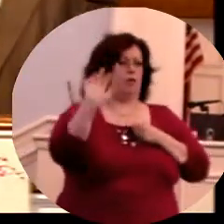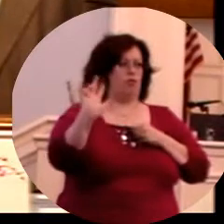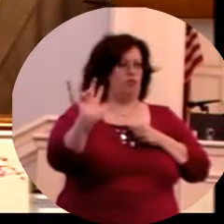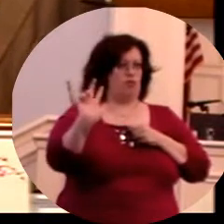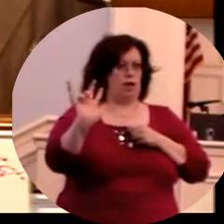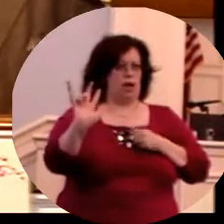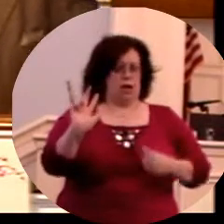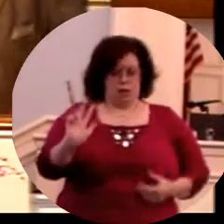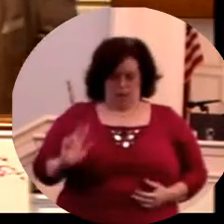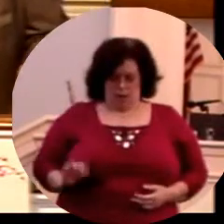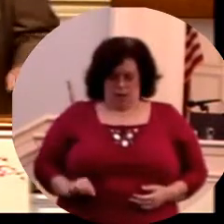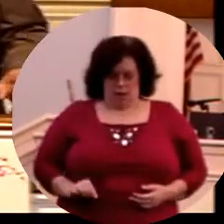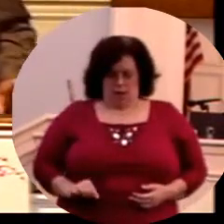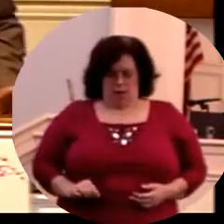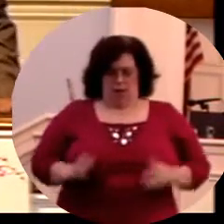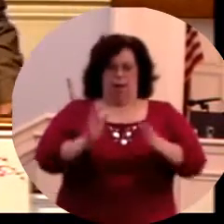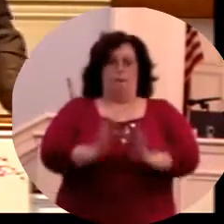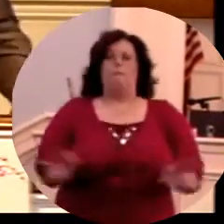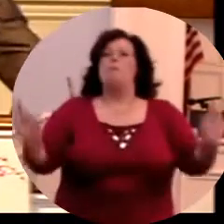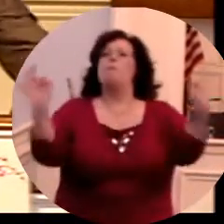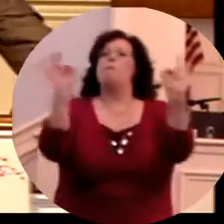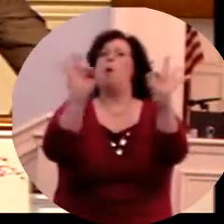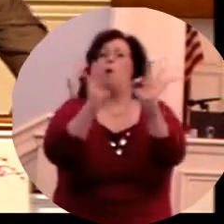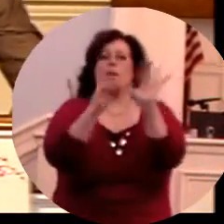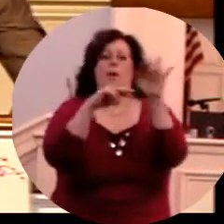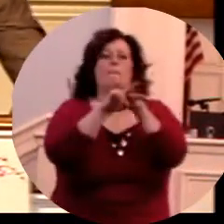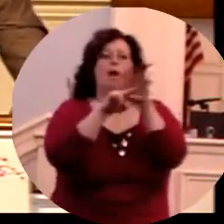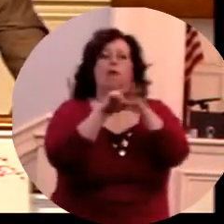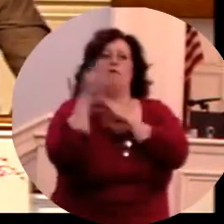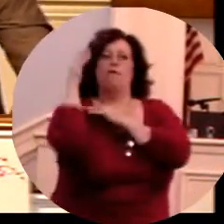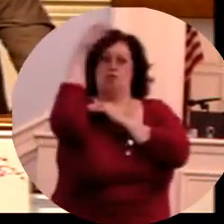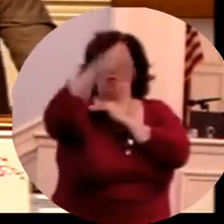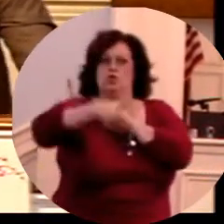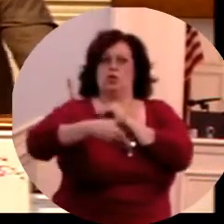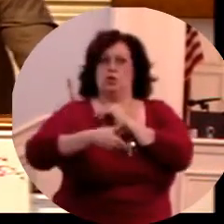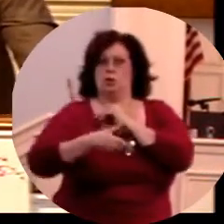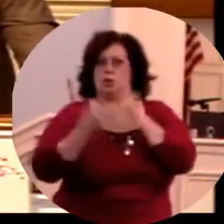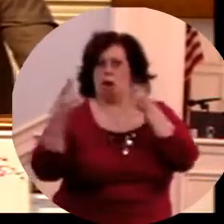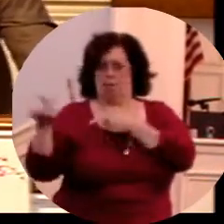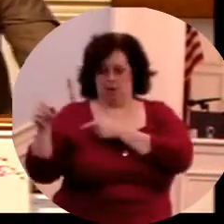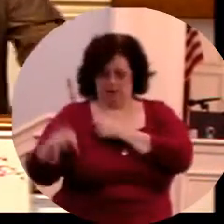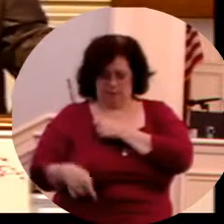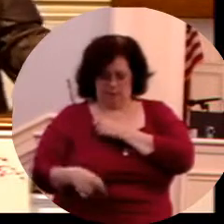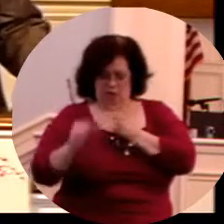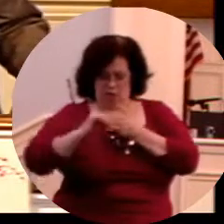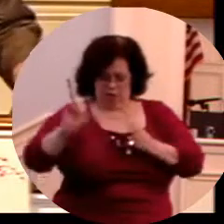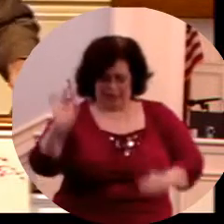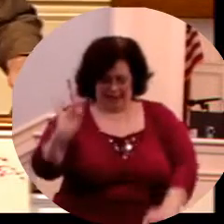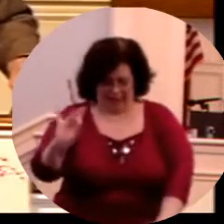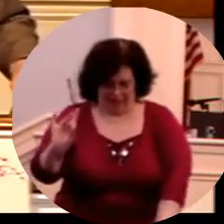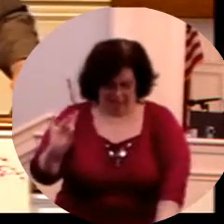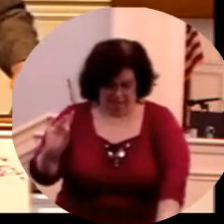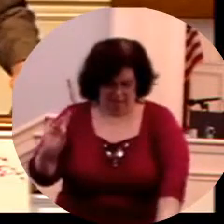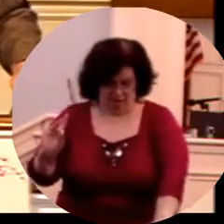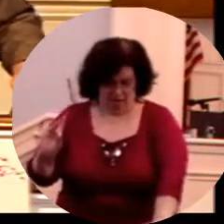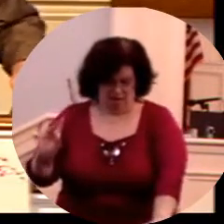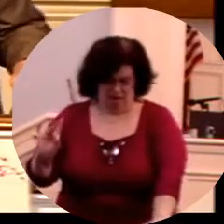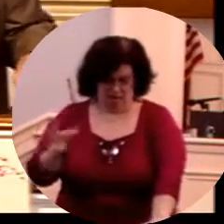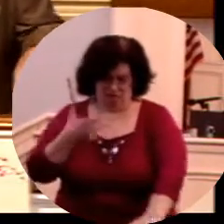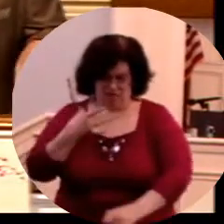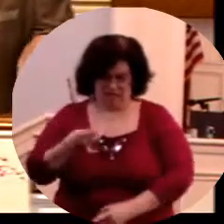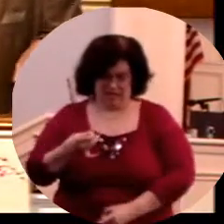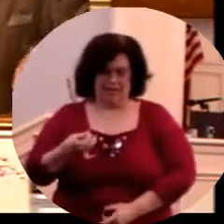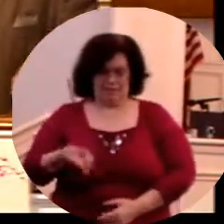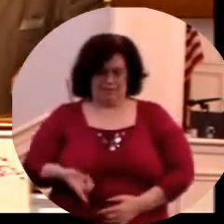2 Timothy 3 is a very important prophetic chapter, and I want you to notice verse number 8.